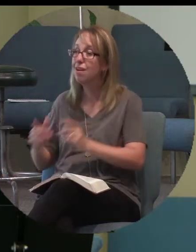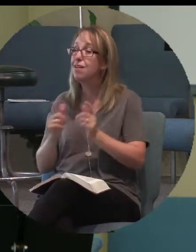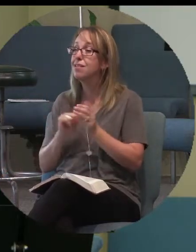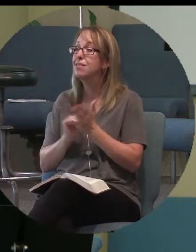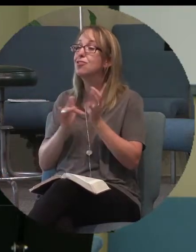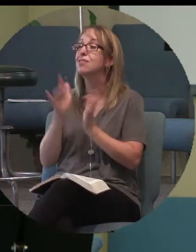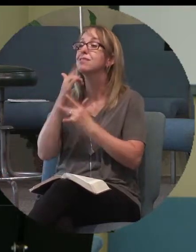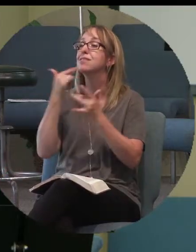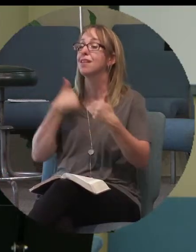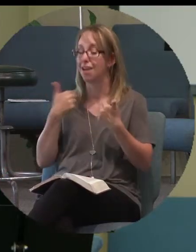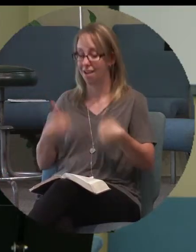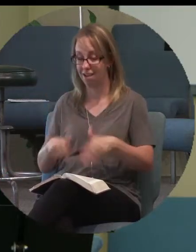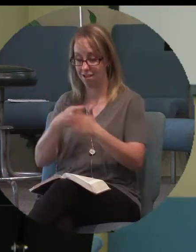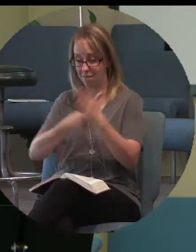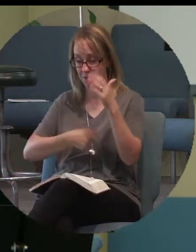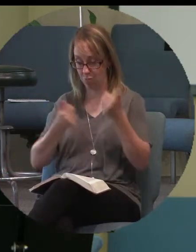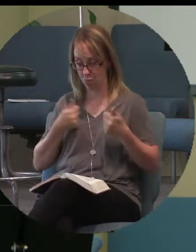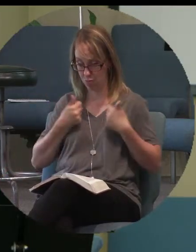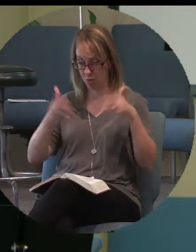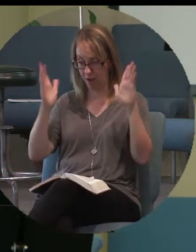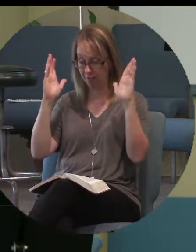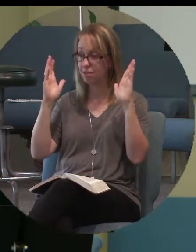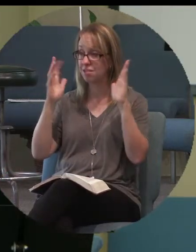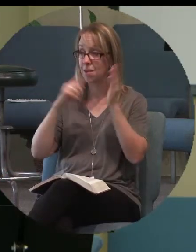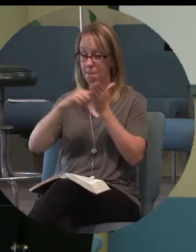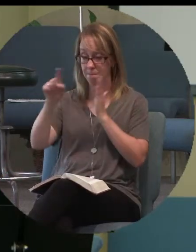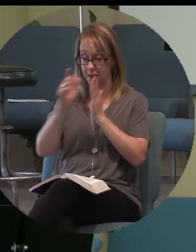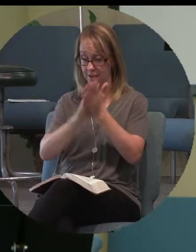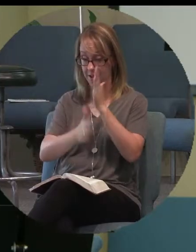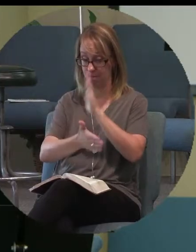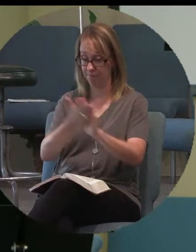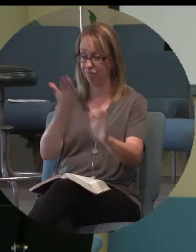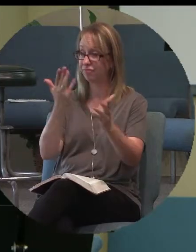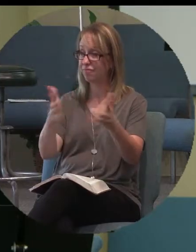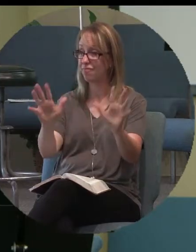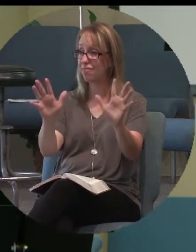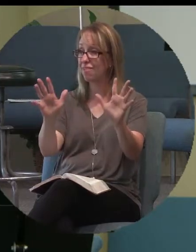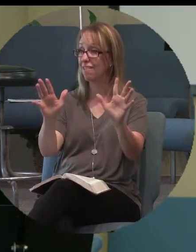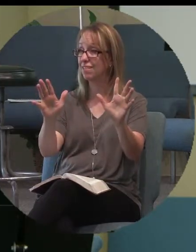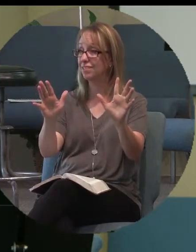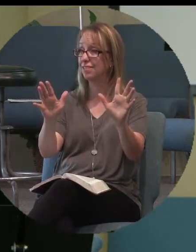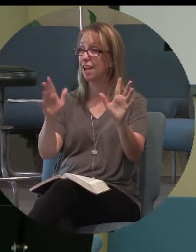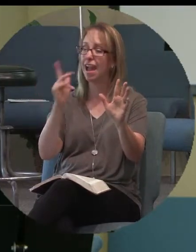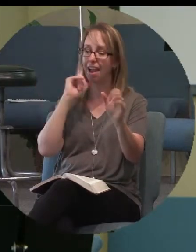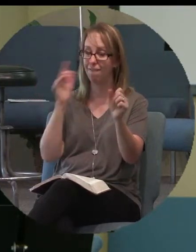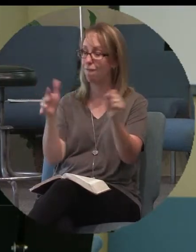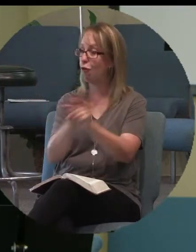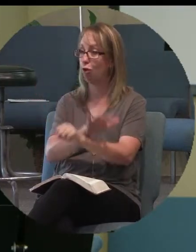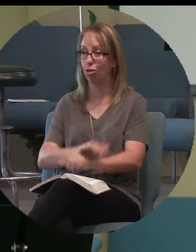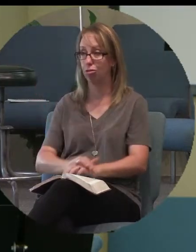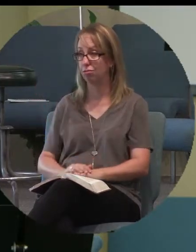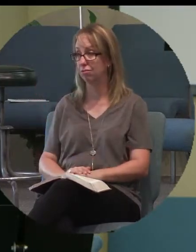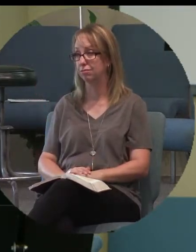price. I paid the price and would pay the price in full.